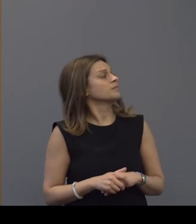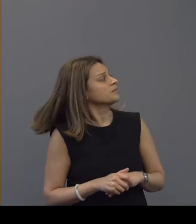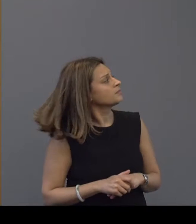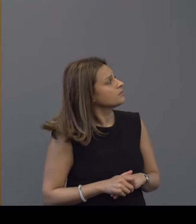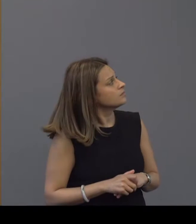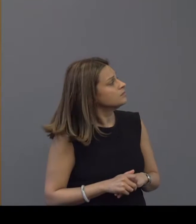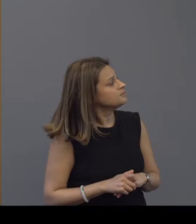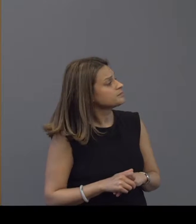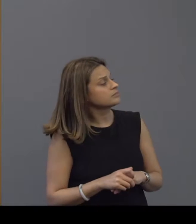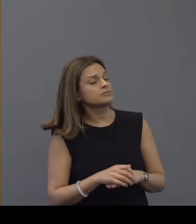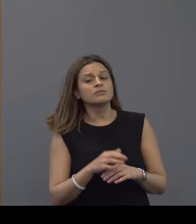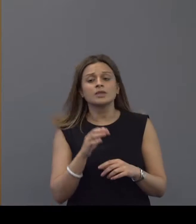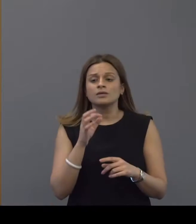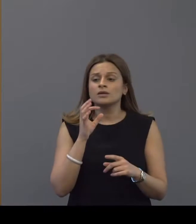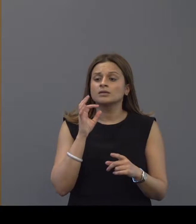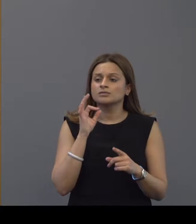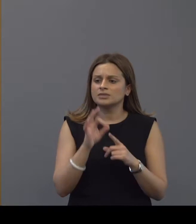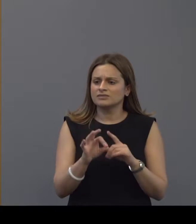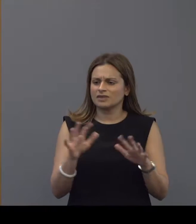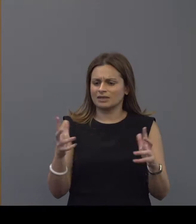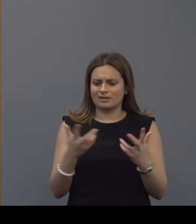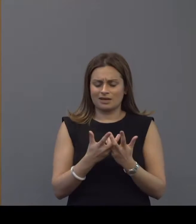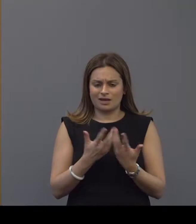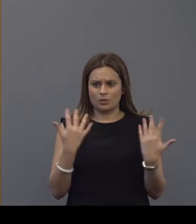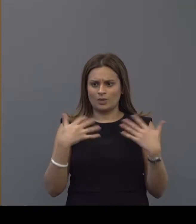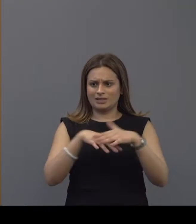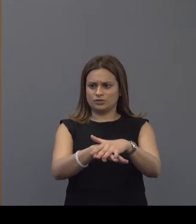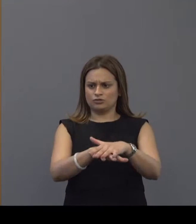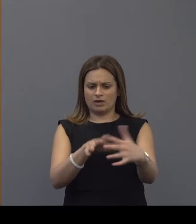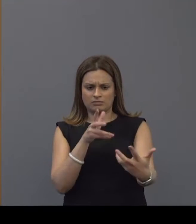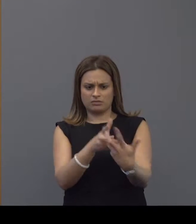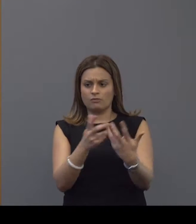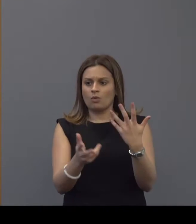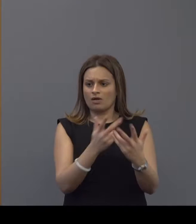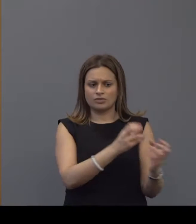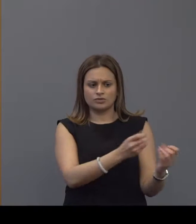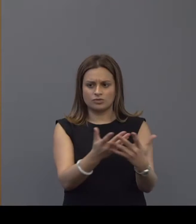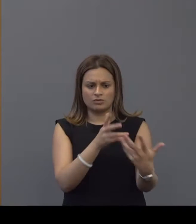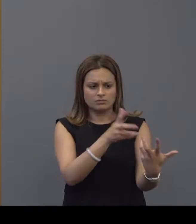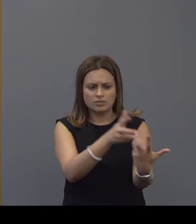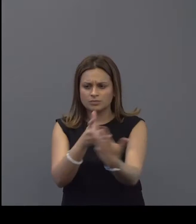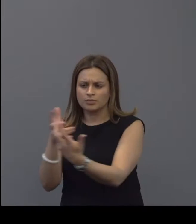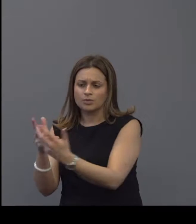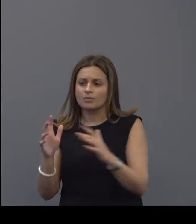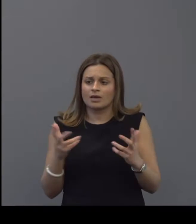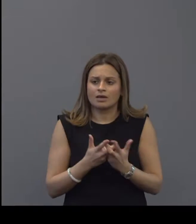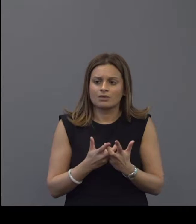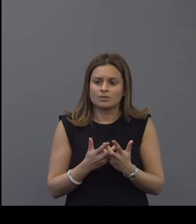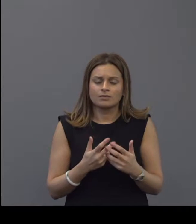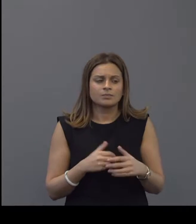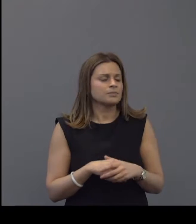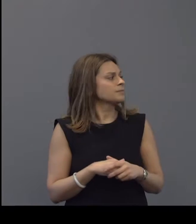and thinking particularly about how we integrate and how we make those links to other services and again